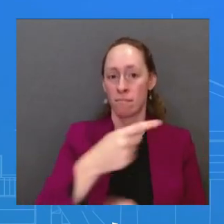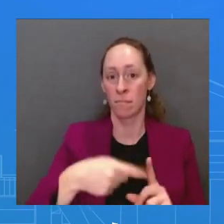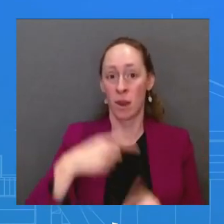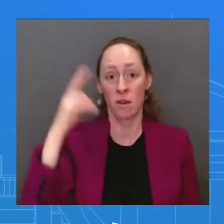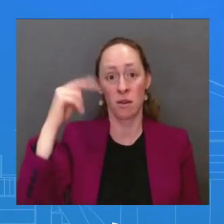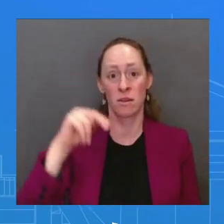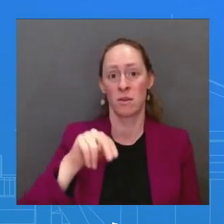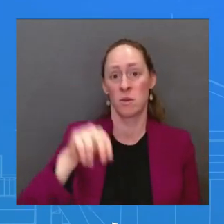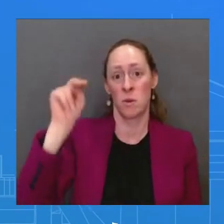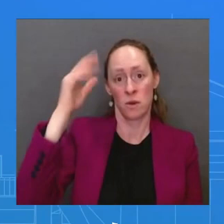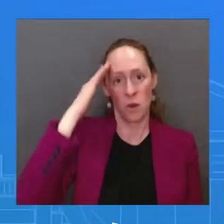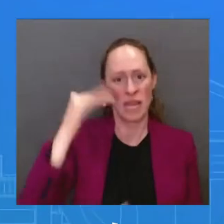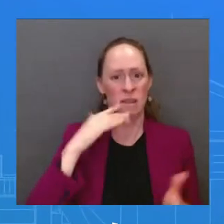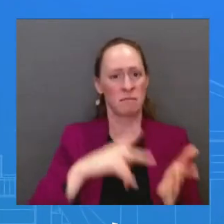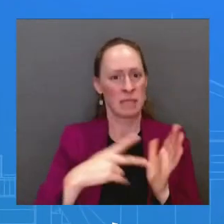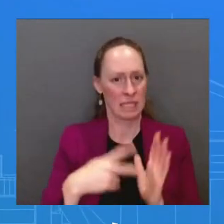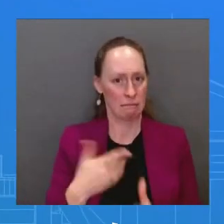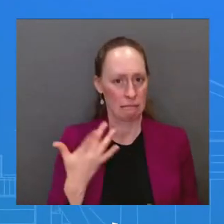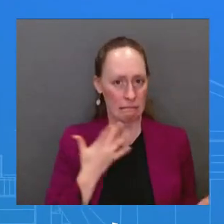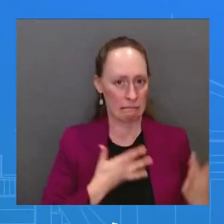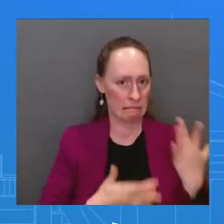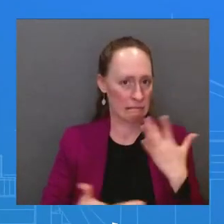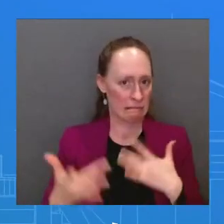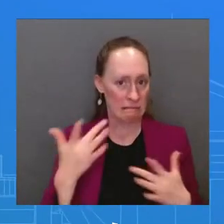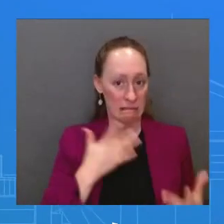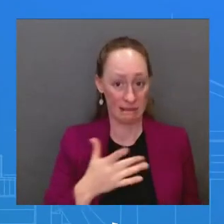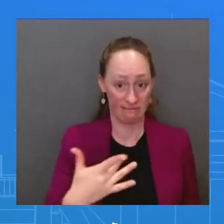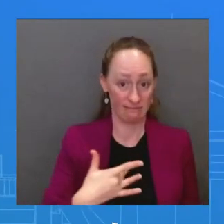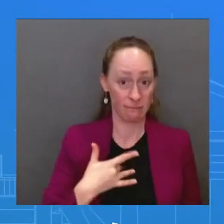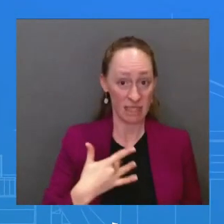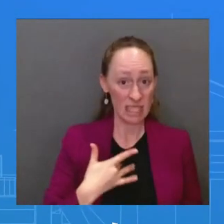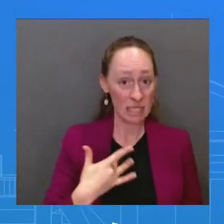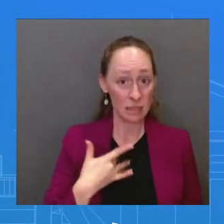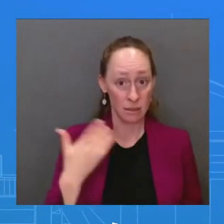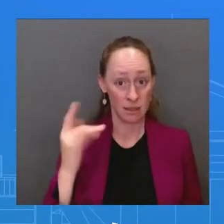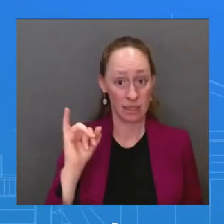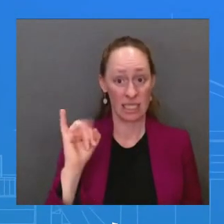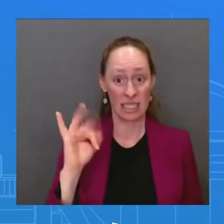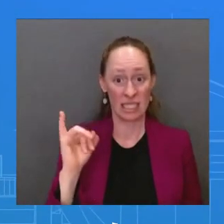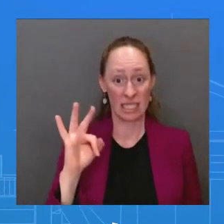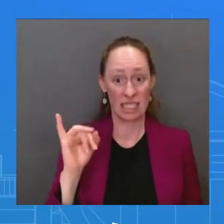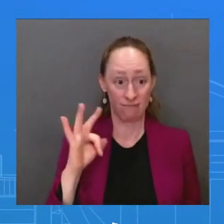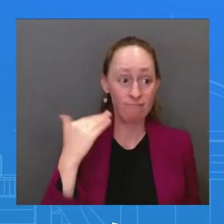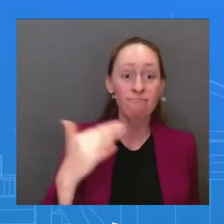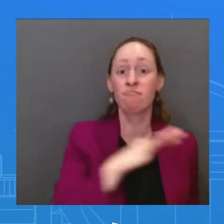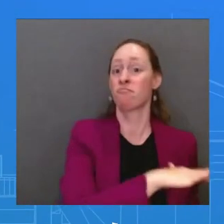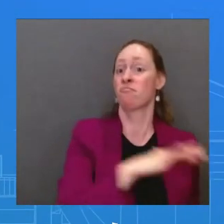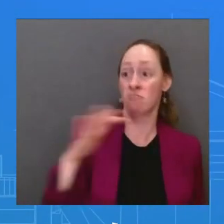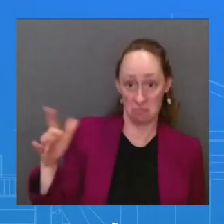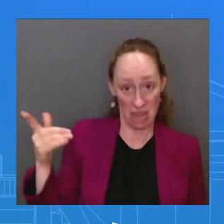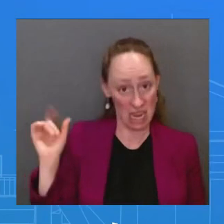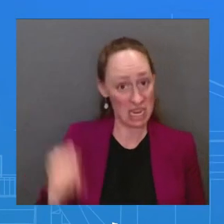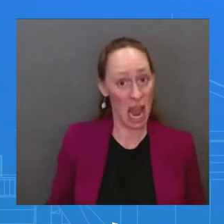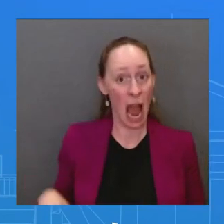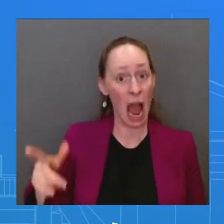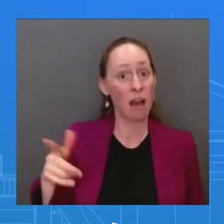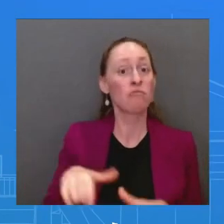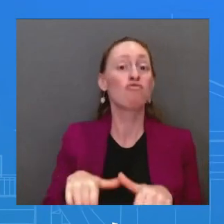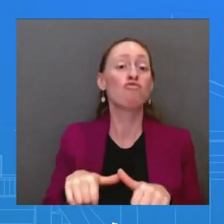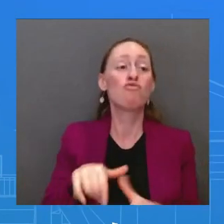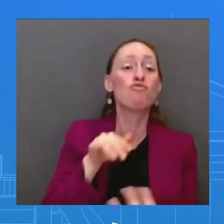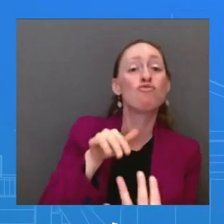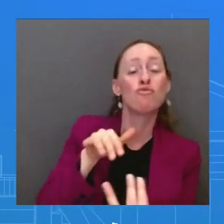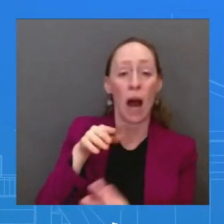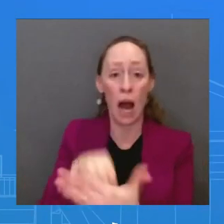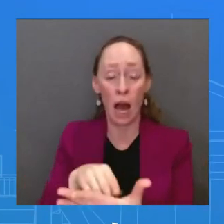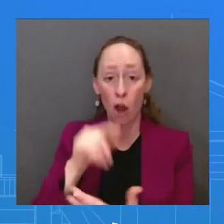conflict? MR. We have asked our intelligence community that second question. It is a good question. Our visibility into both